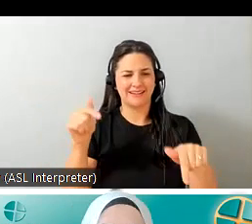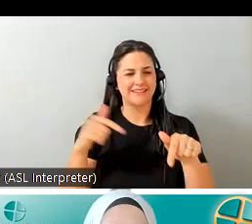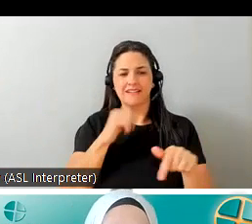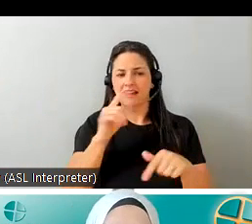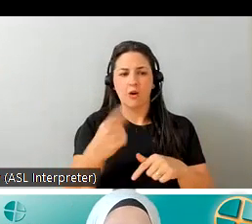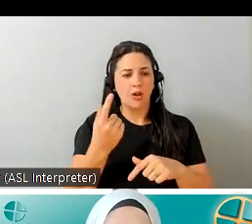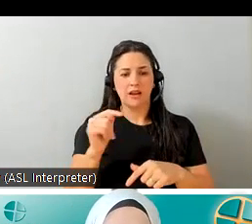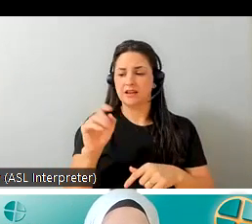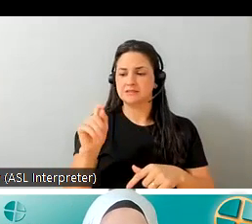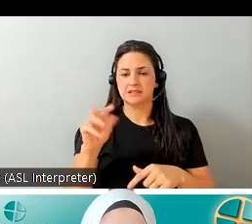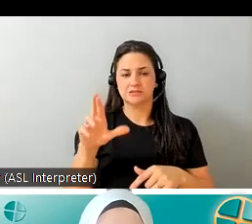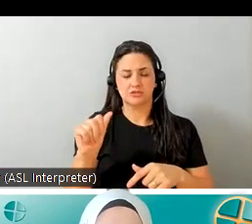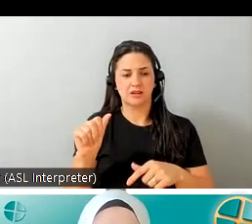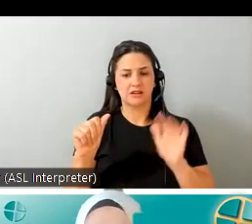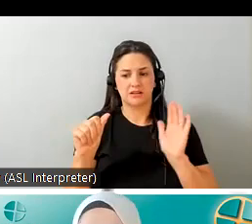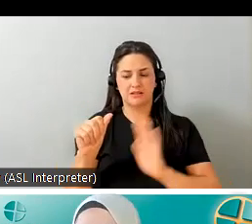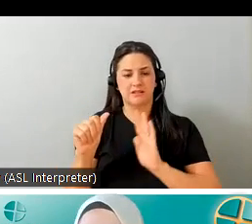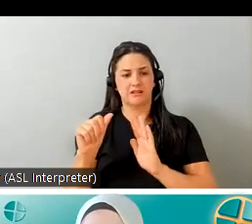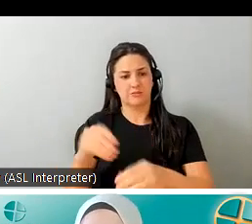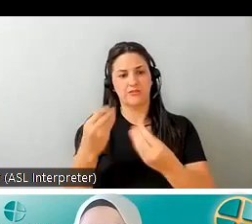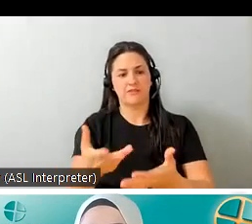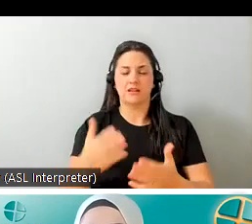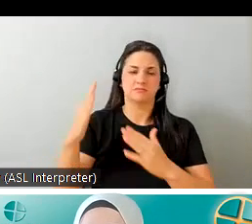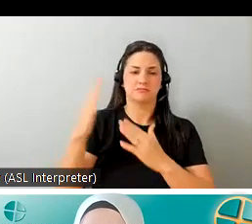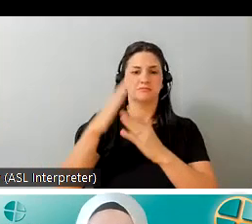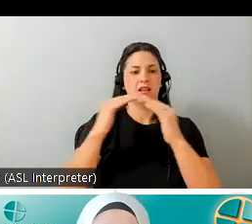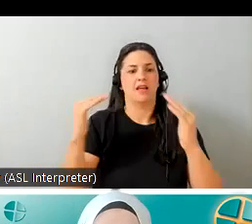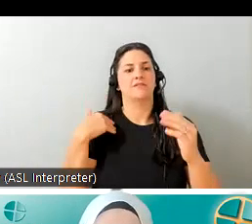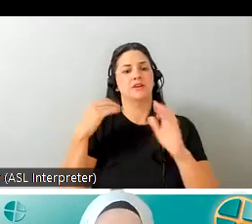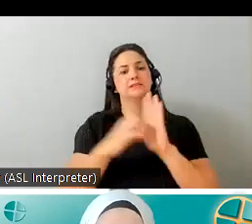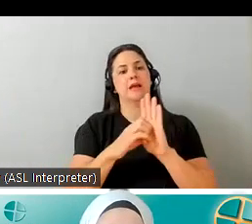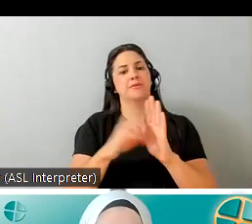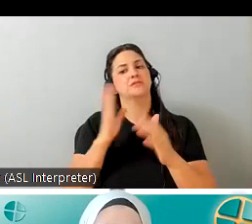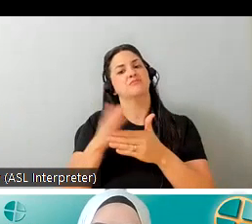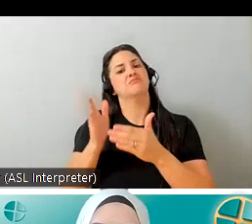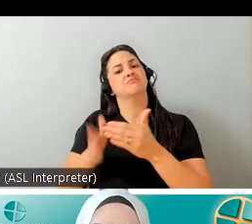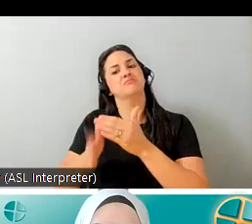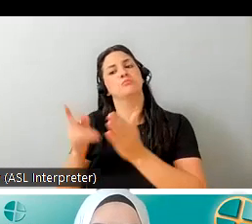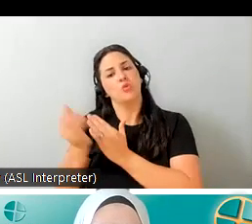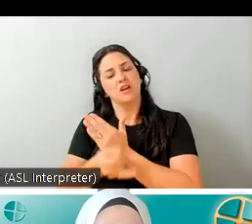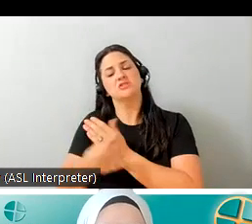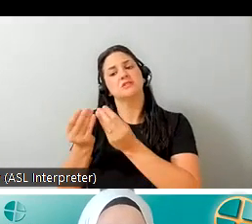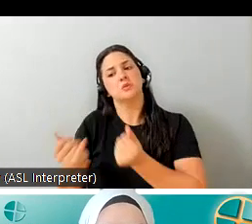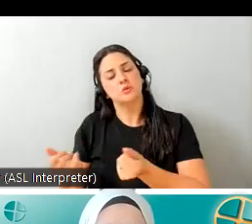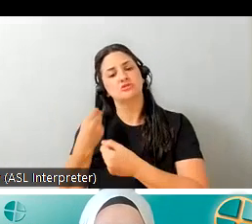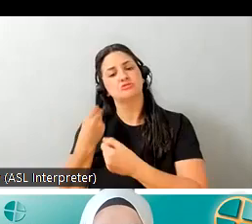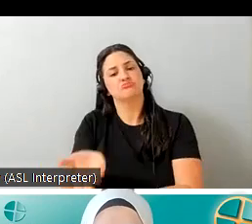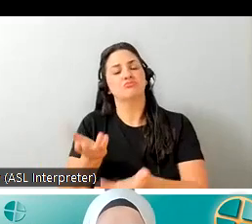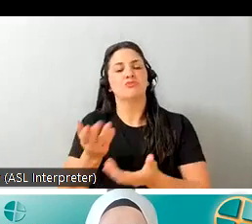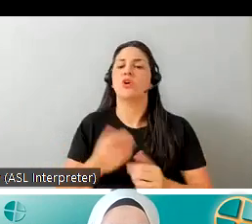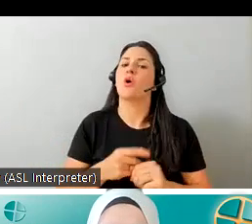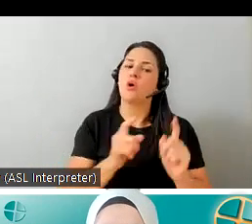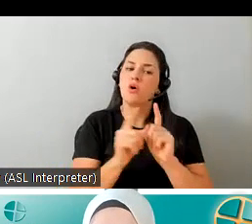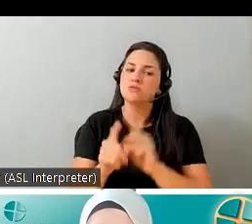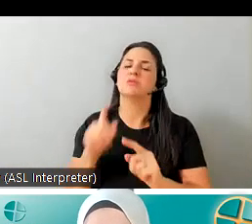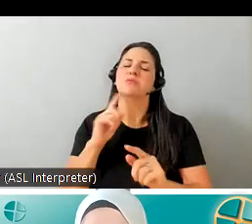does um and providing high level examples of completed projects and solutions but uh we will be diving